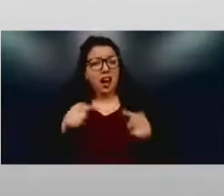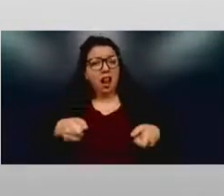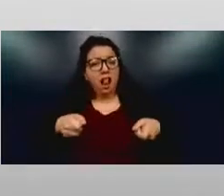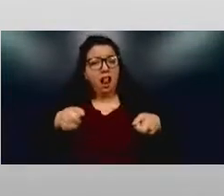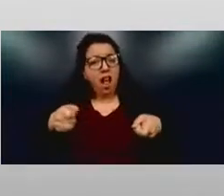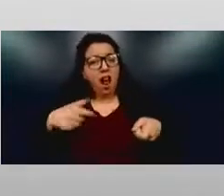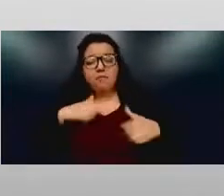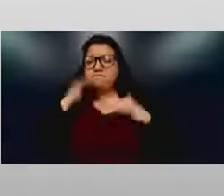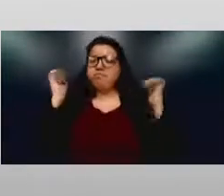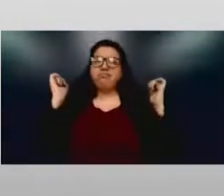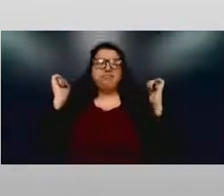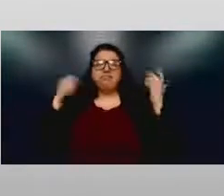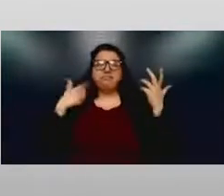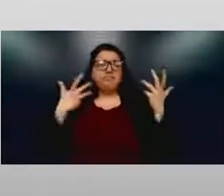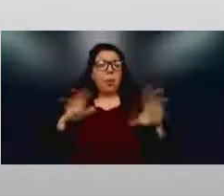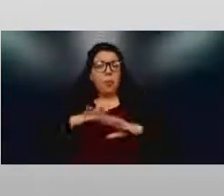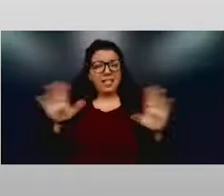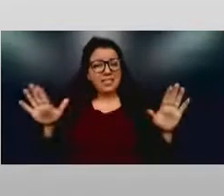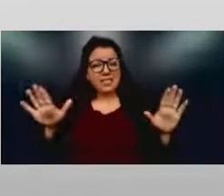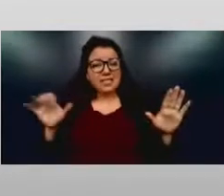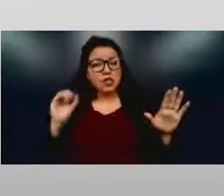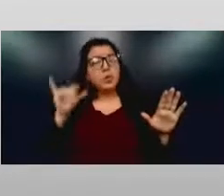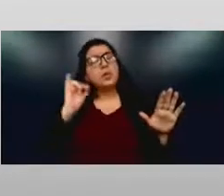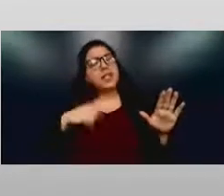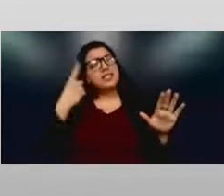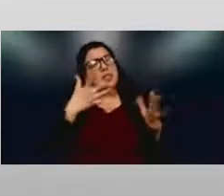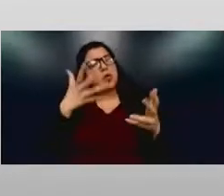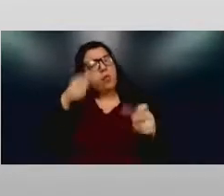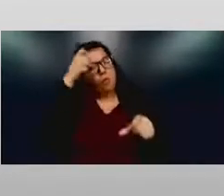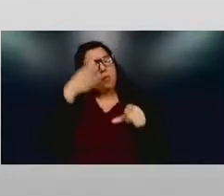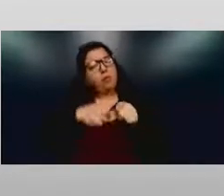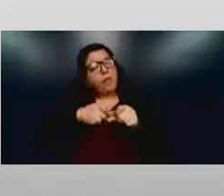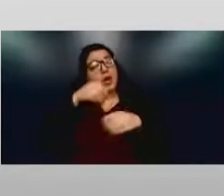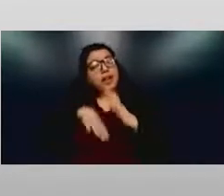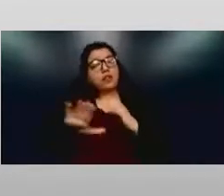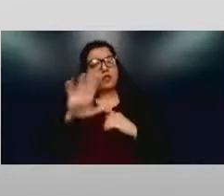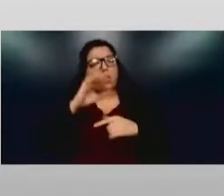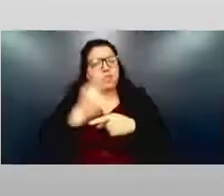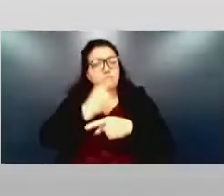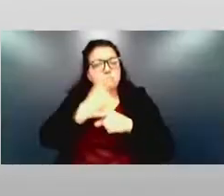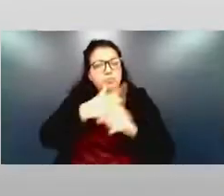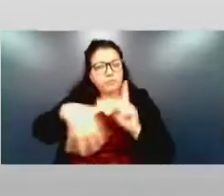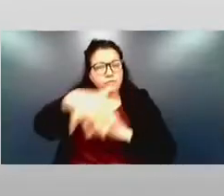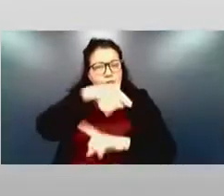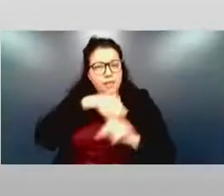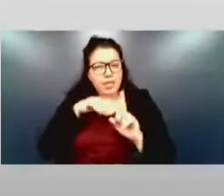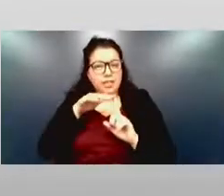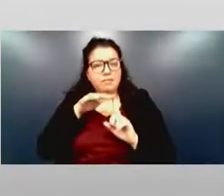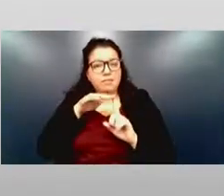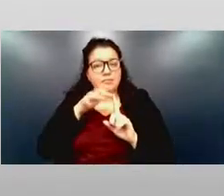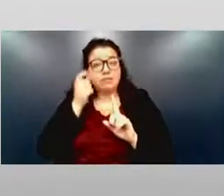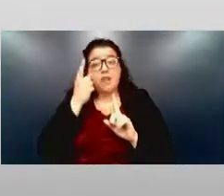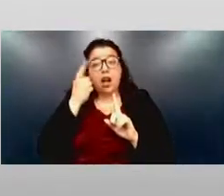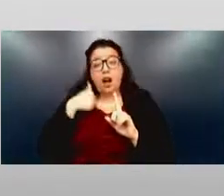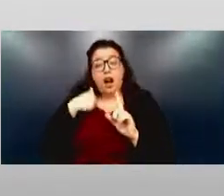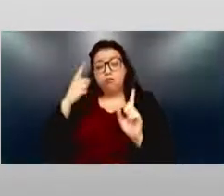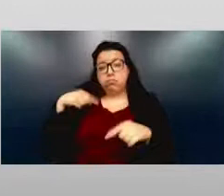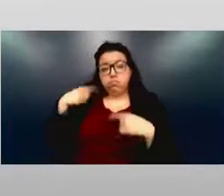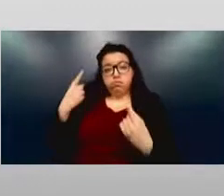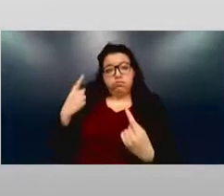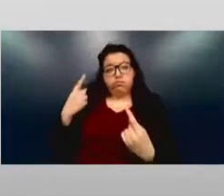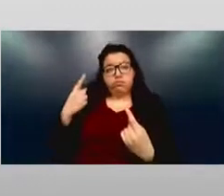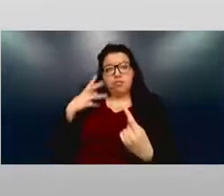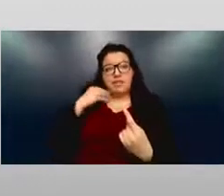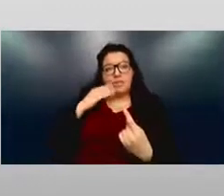When you're in your environment is, you know, I've always kind of been the person, the only person in the room. And